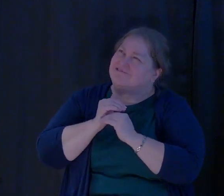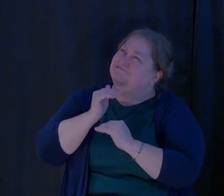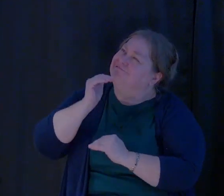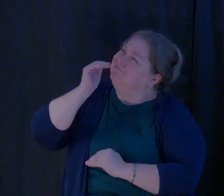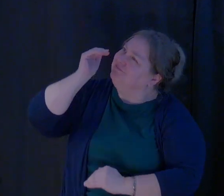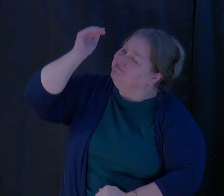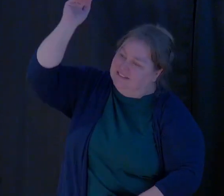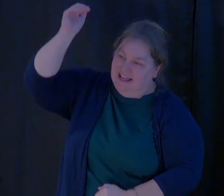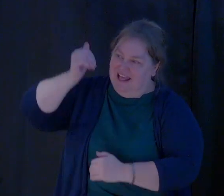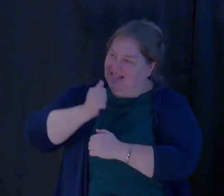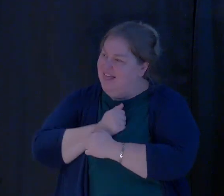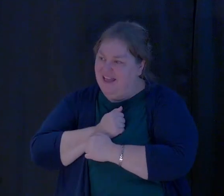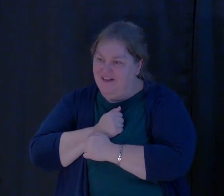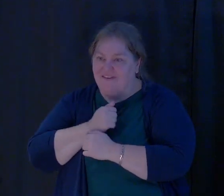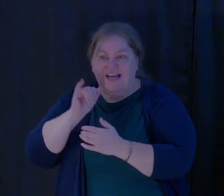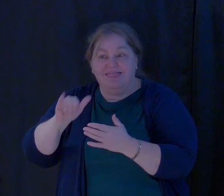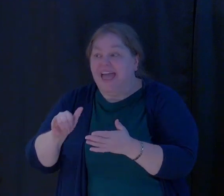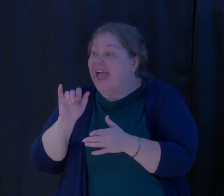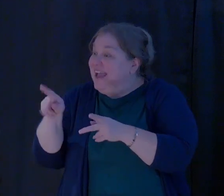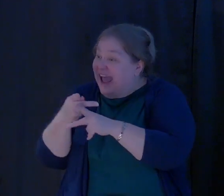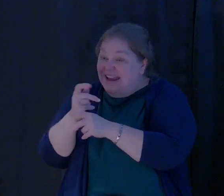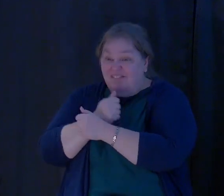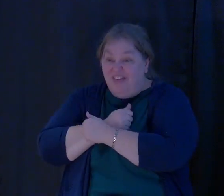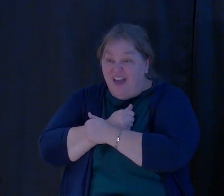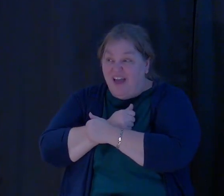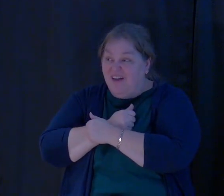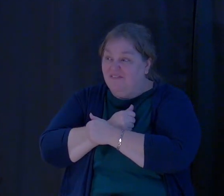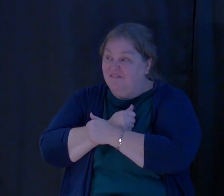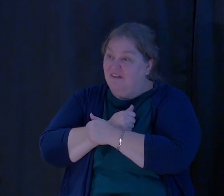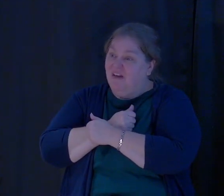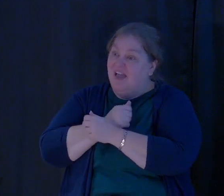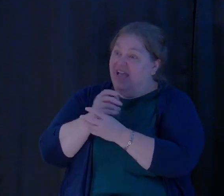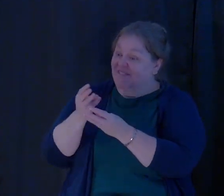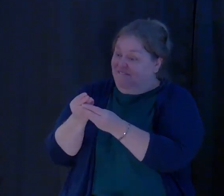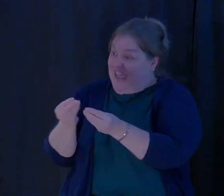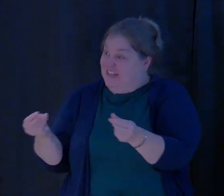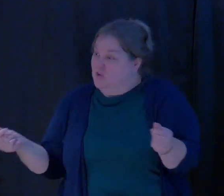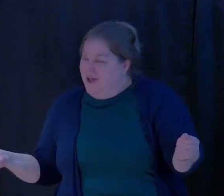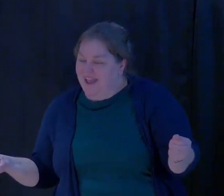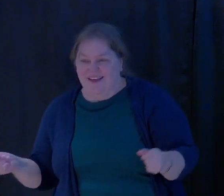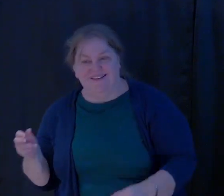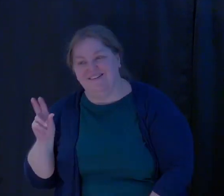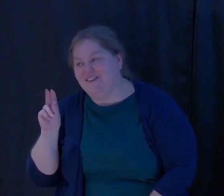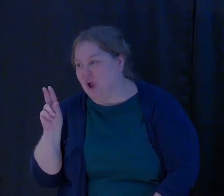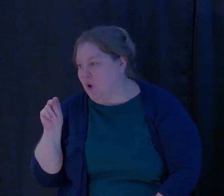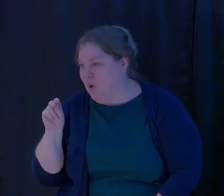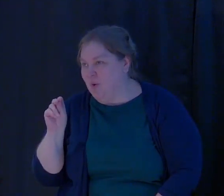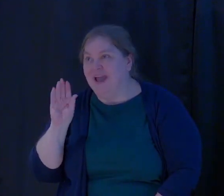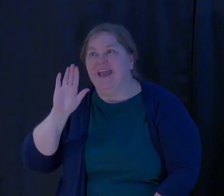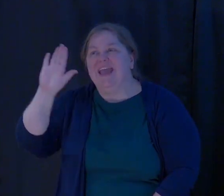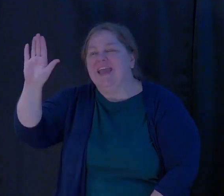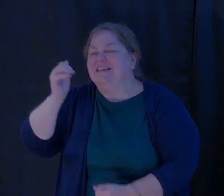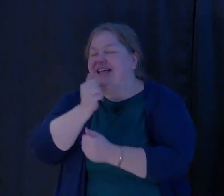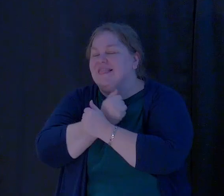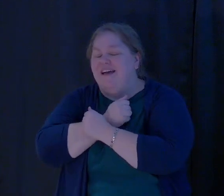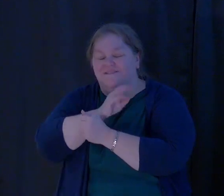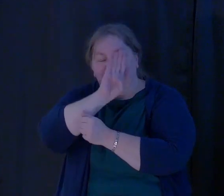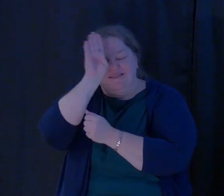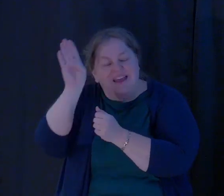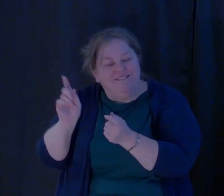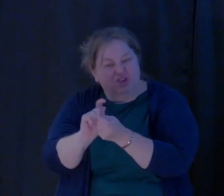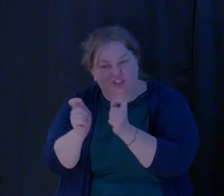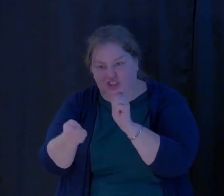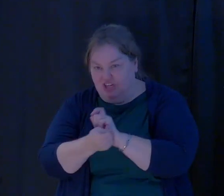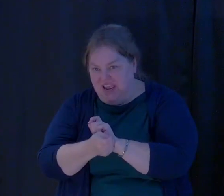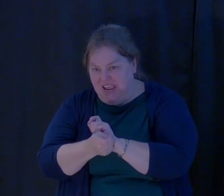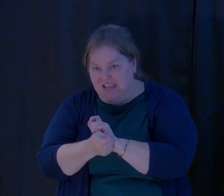That kind of love doesn't fade away. That kind of love, his love does not change for us but we can appreciate and we can